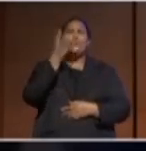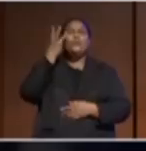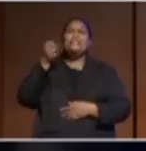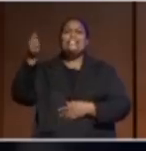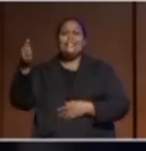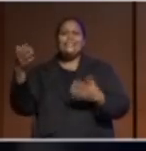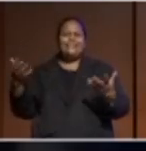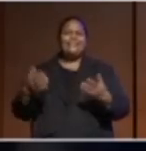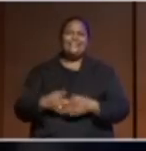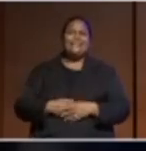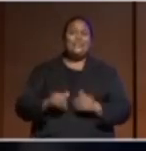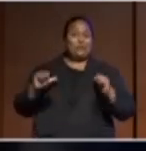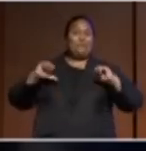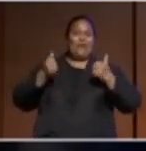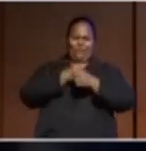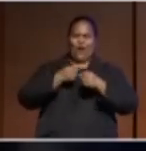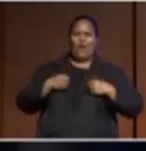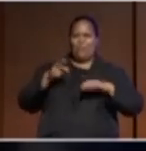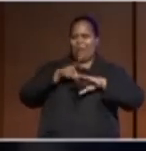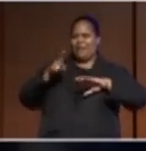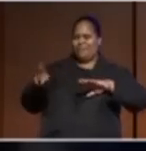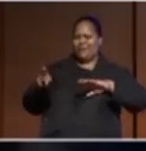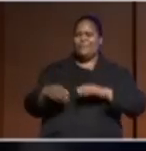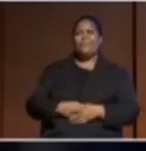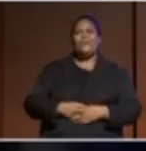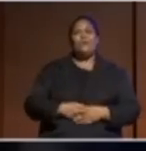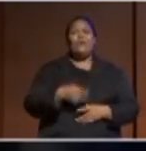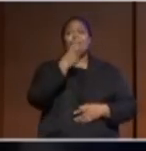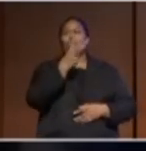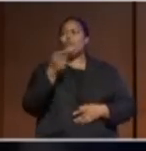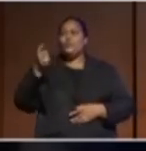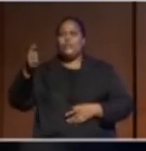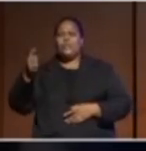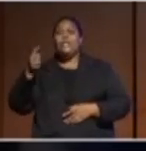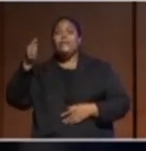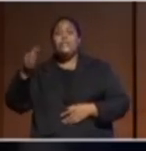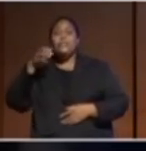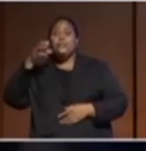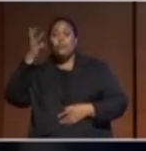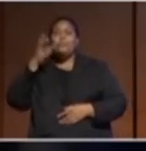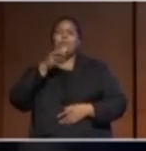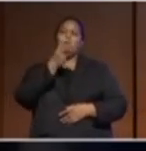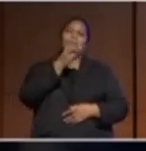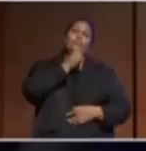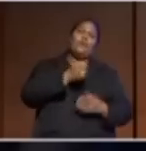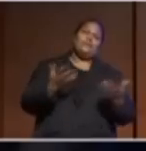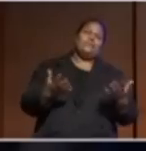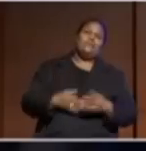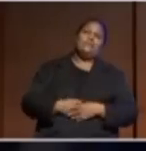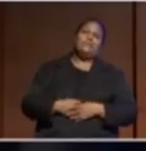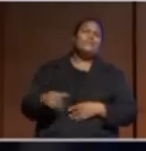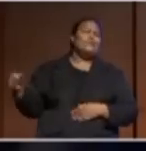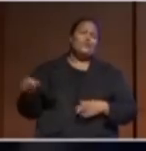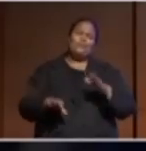something to be proud of, though. Our parliaments should have the diversity to reflect the public that they serve. They should be full of